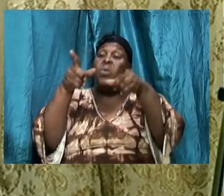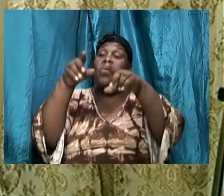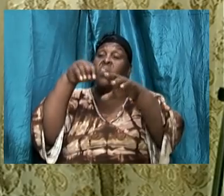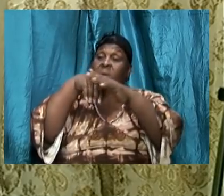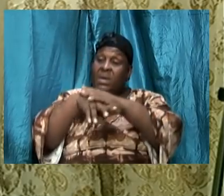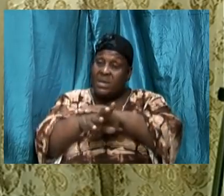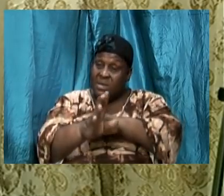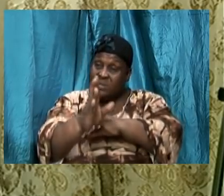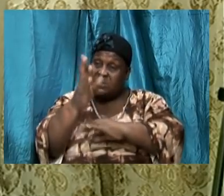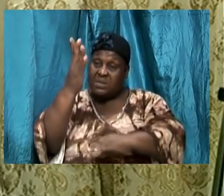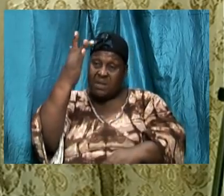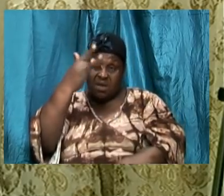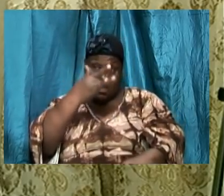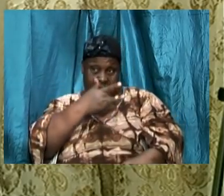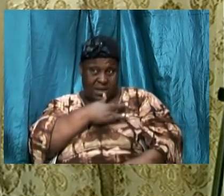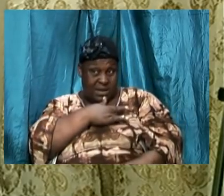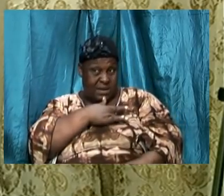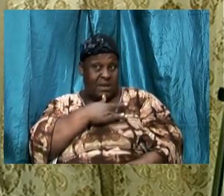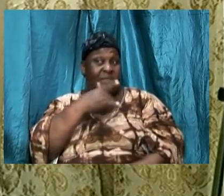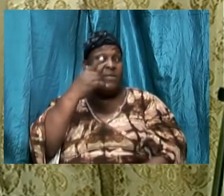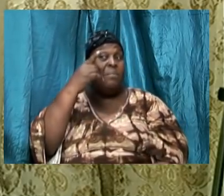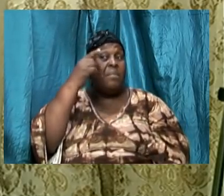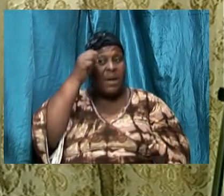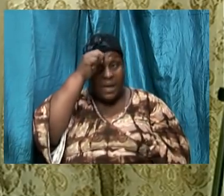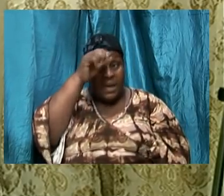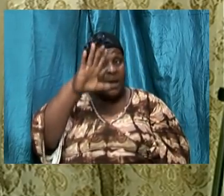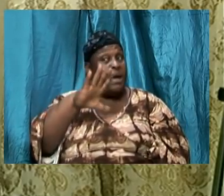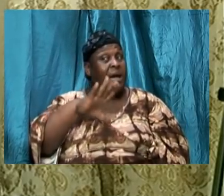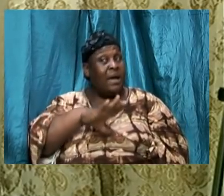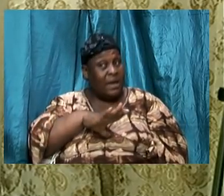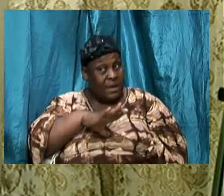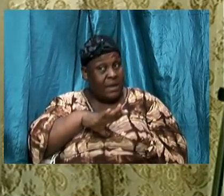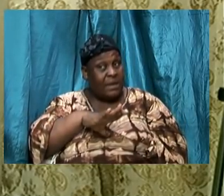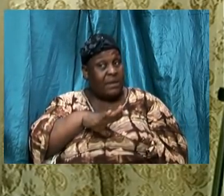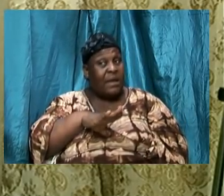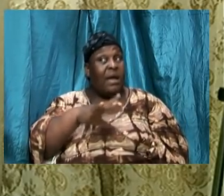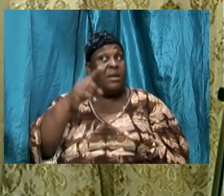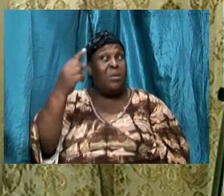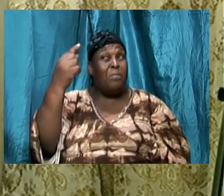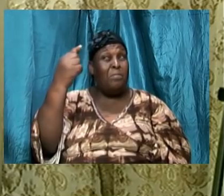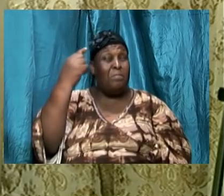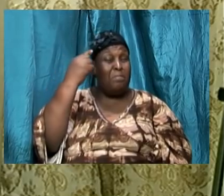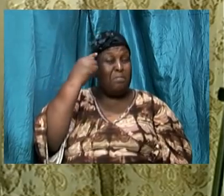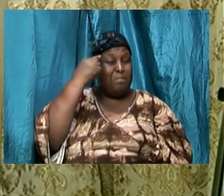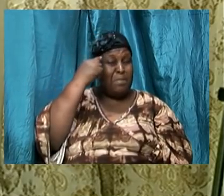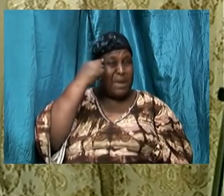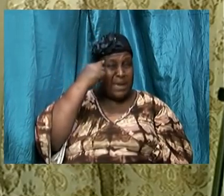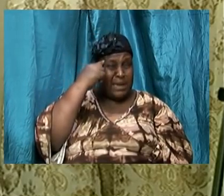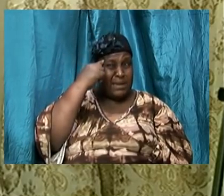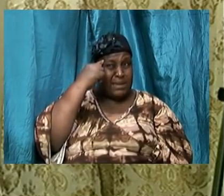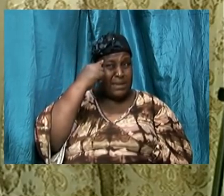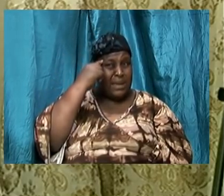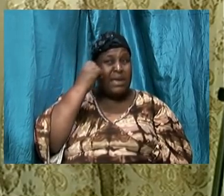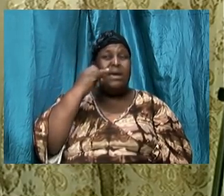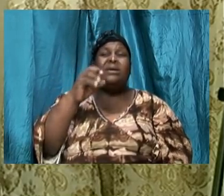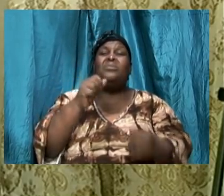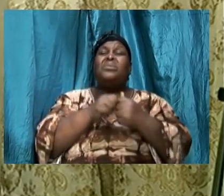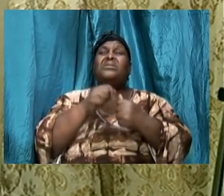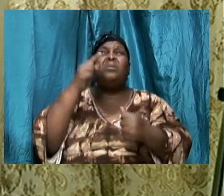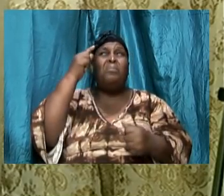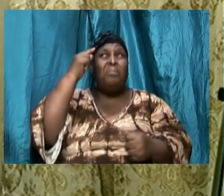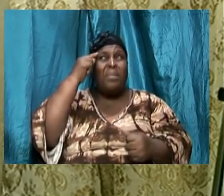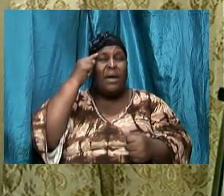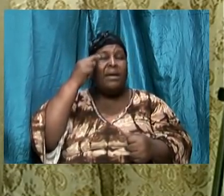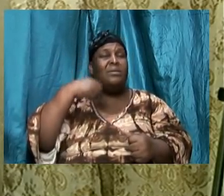the very mind. Bear in mind that it is with the mind that we serve God. It is with the